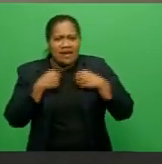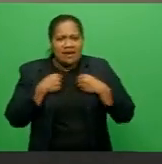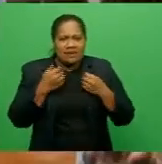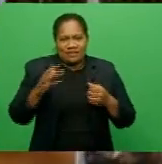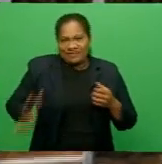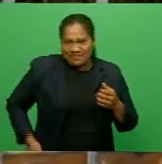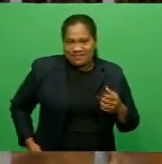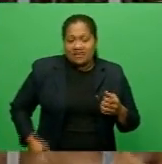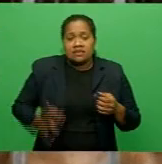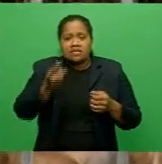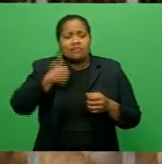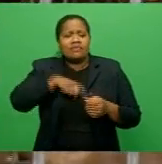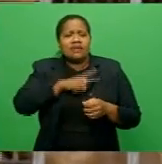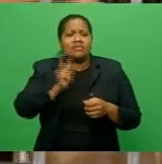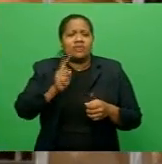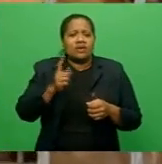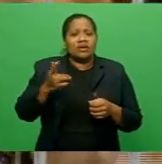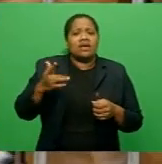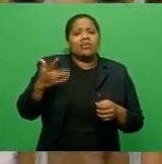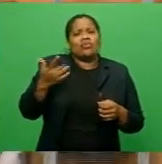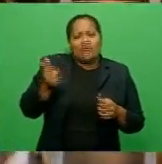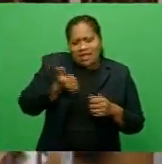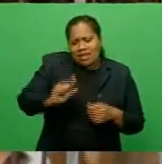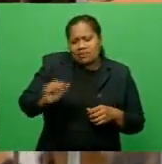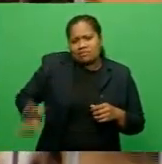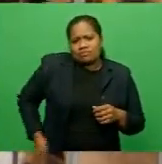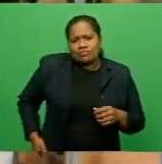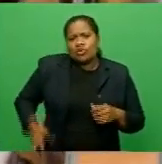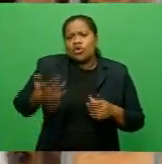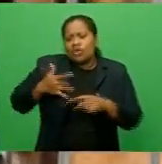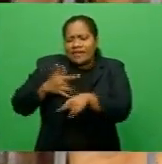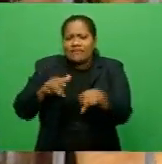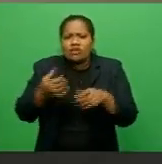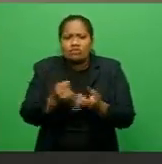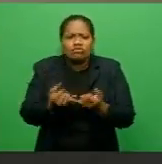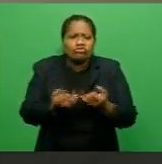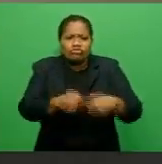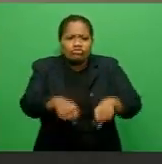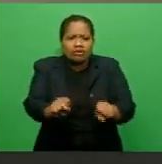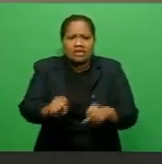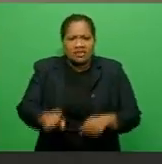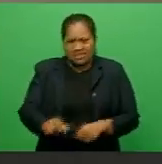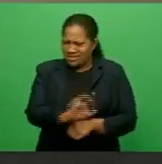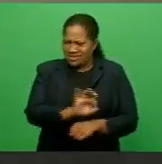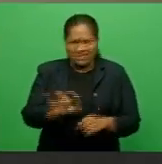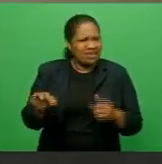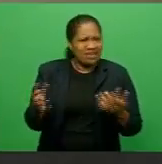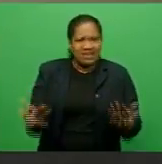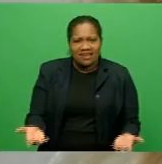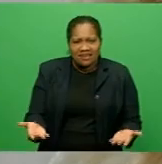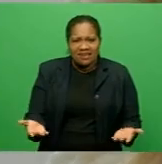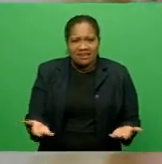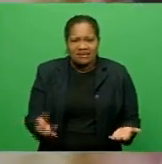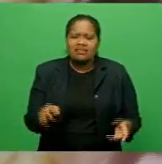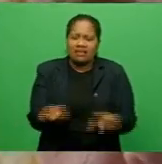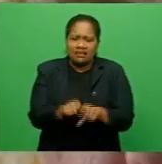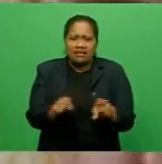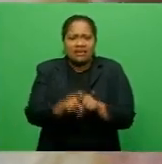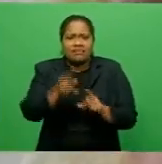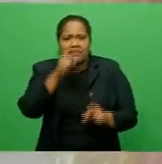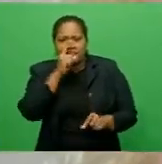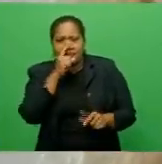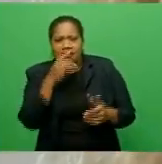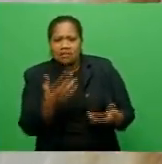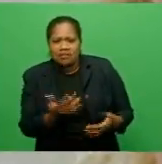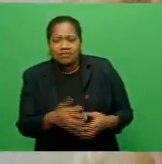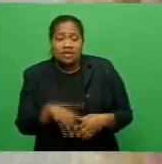dogs to live on the street. They shouldn't be because they're very social animals. They're like people. Dr. Olva says